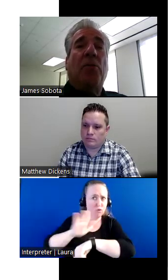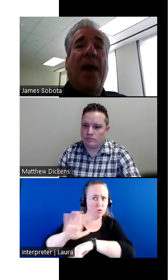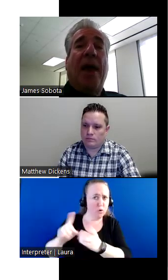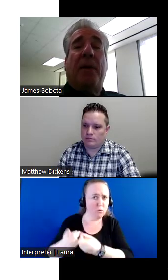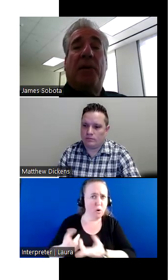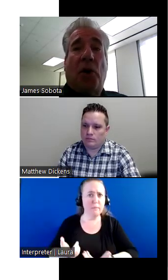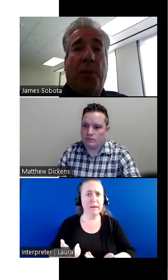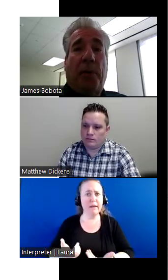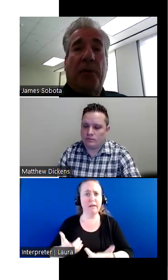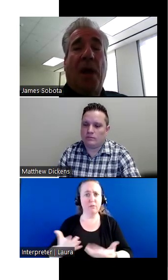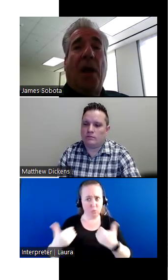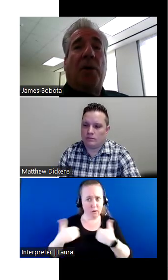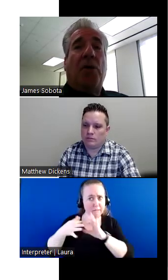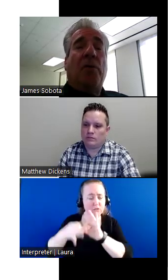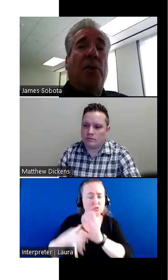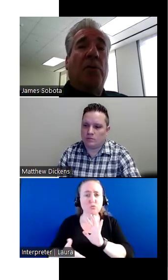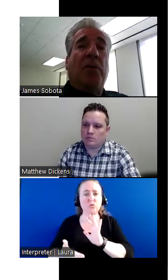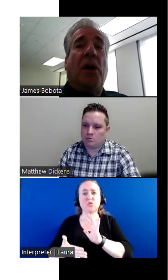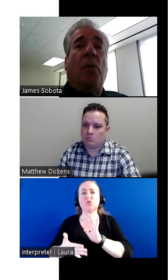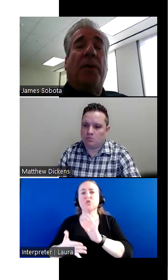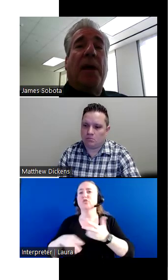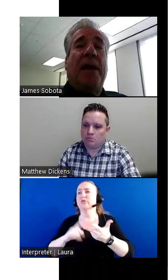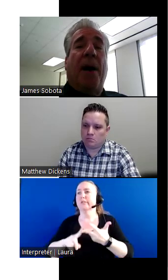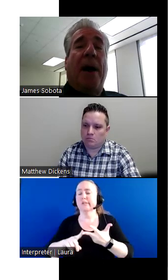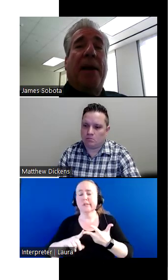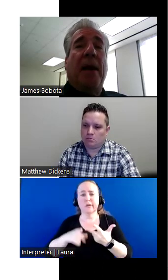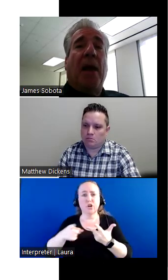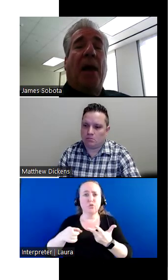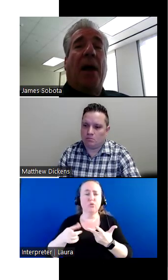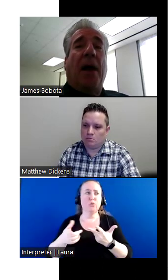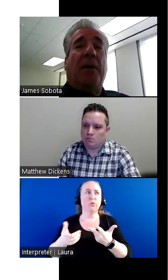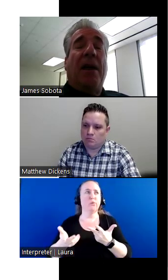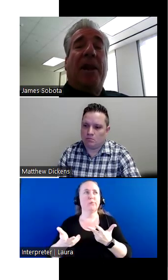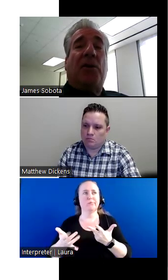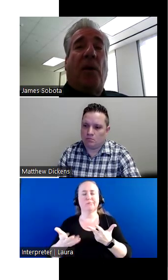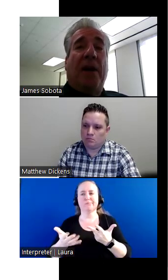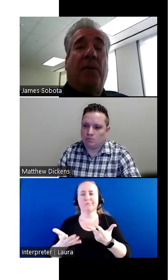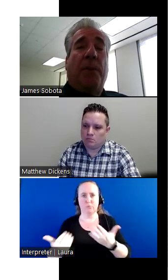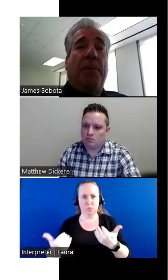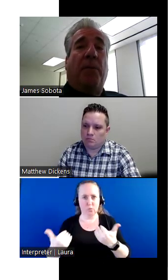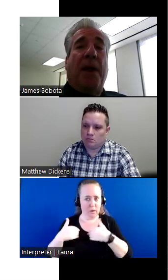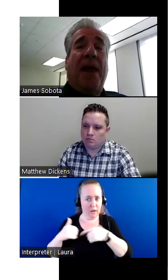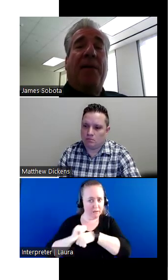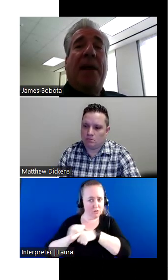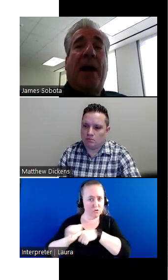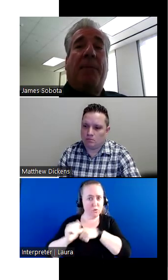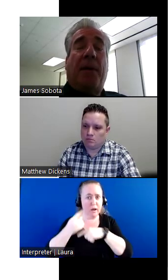asked them, do you have interpreters? Do you, do you deal with anybody? Uh, do you have any training for people that have any type of